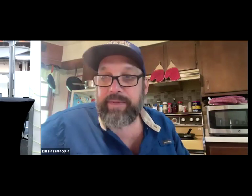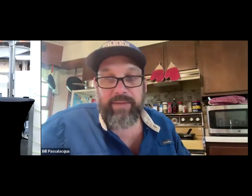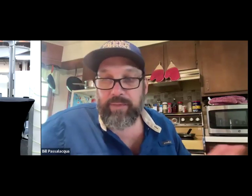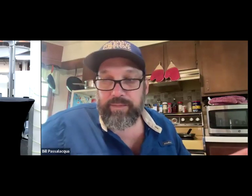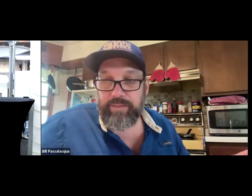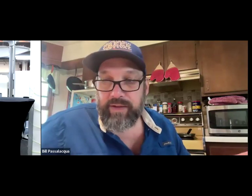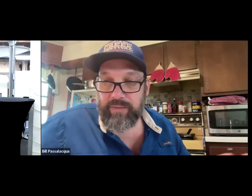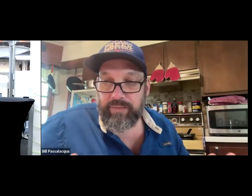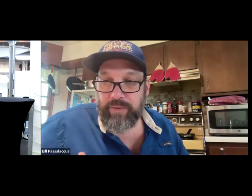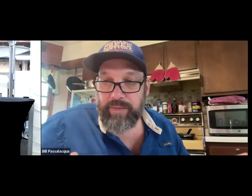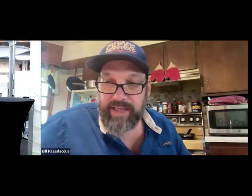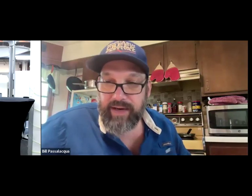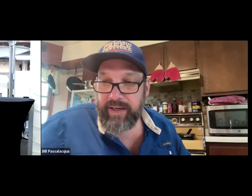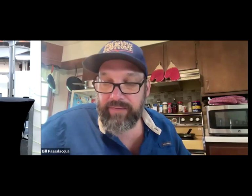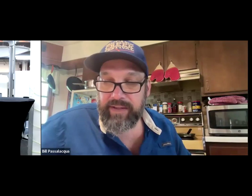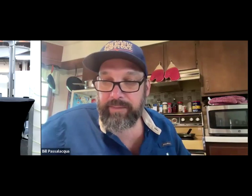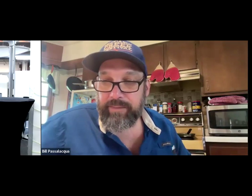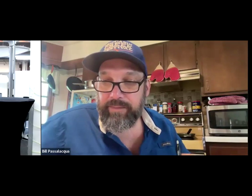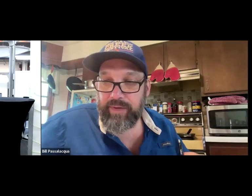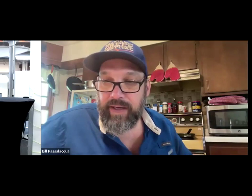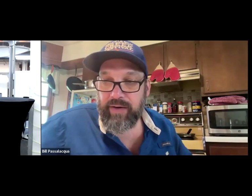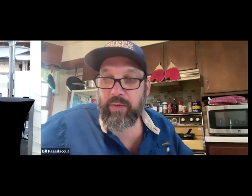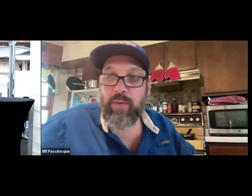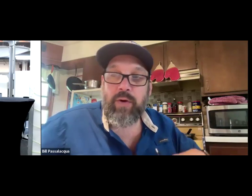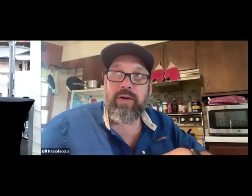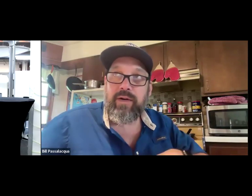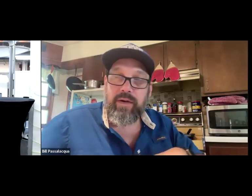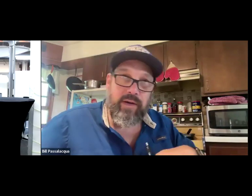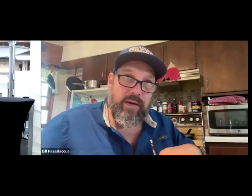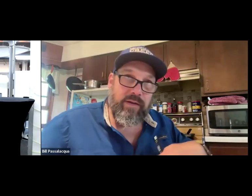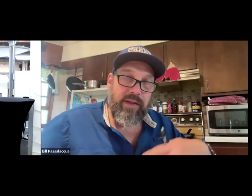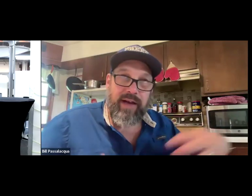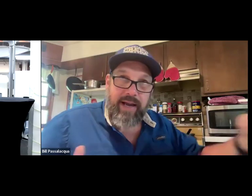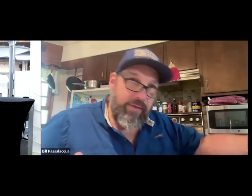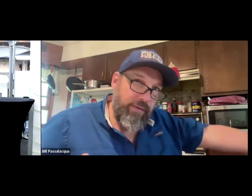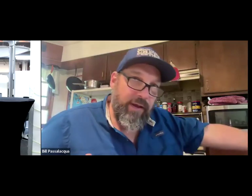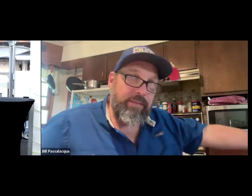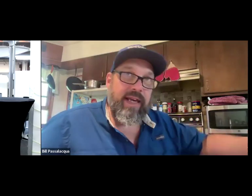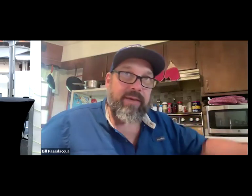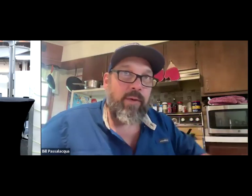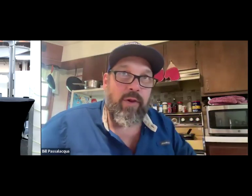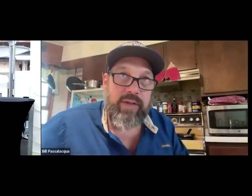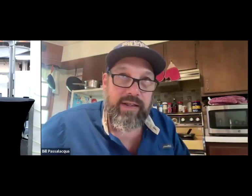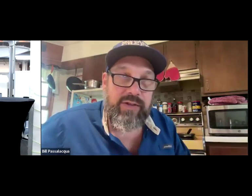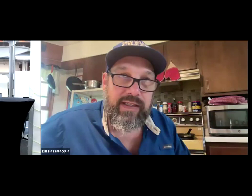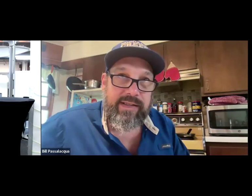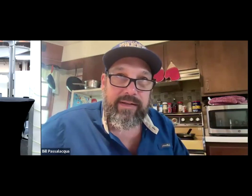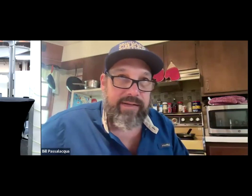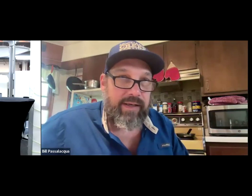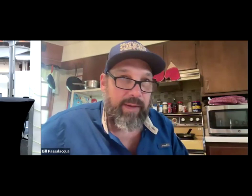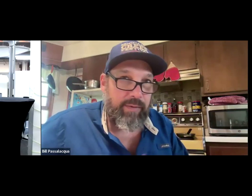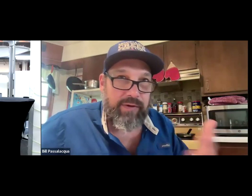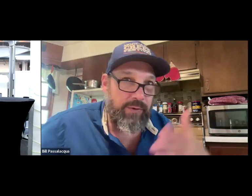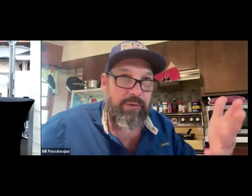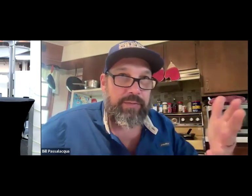people that came, came from either from this area, Effingham area, or the other half of them came from all over the country. Cause